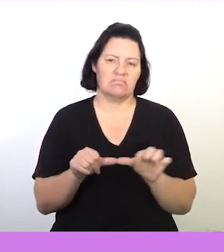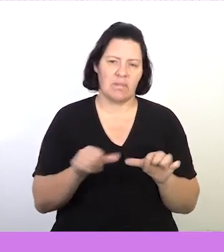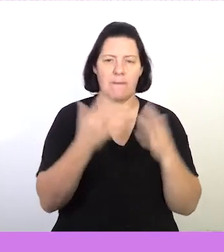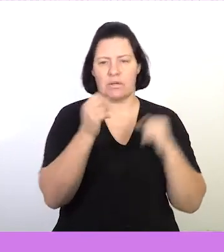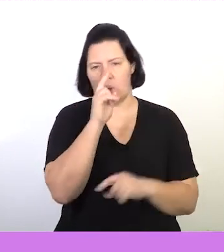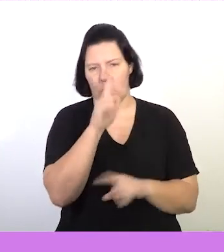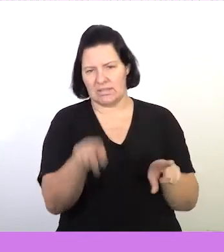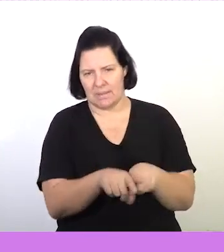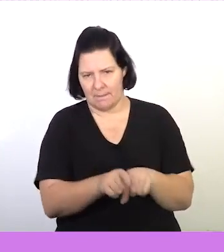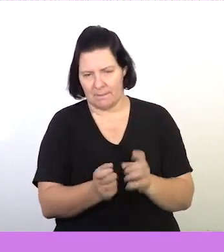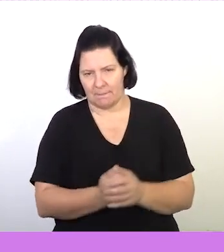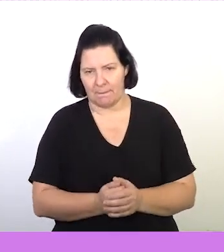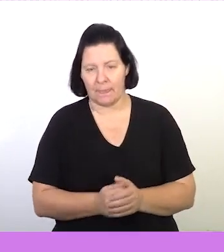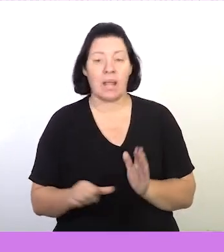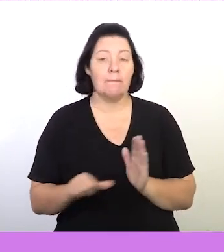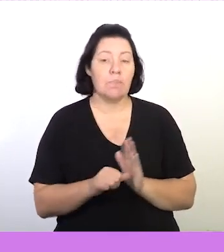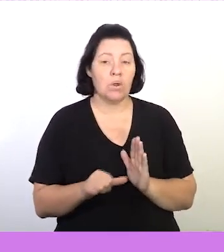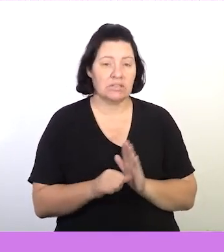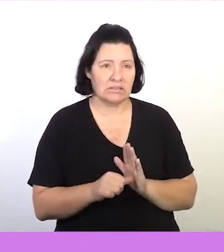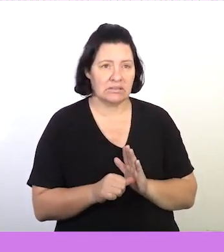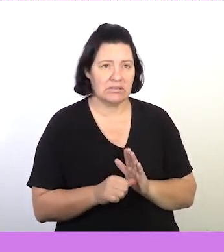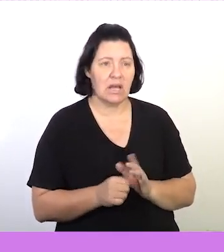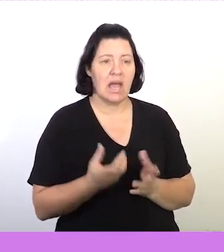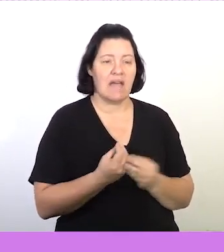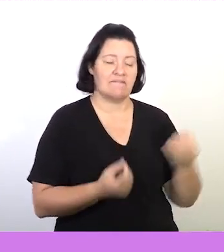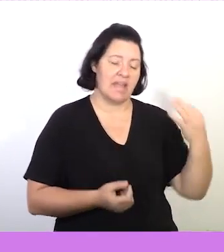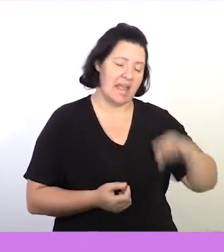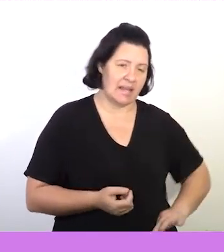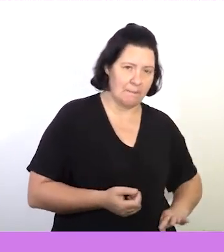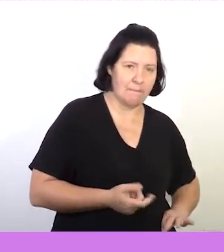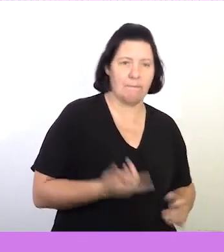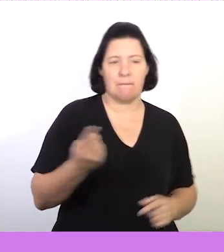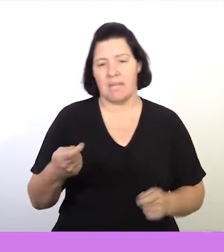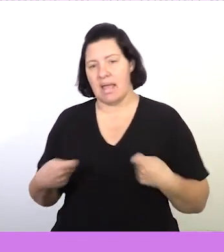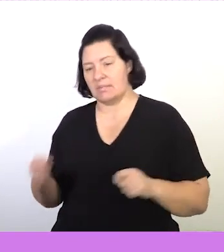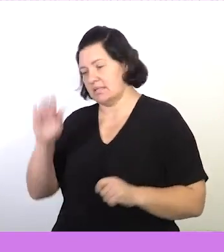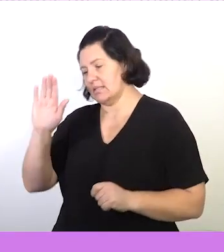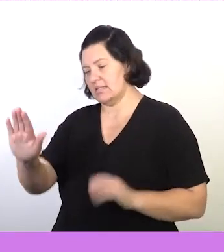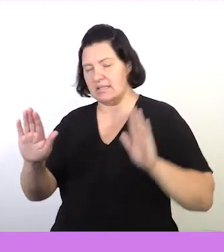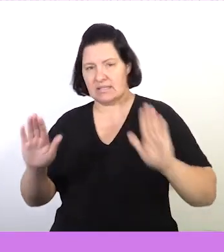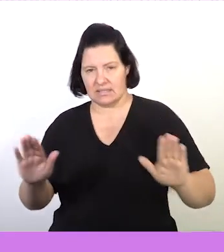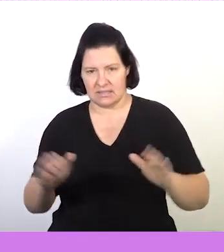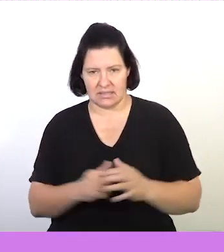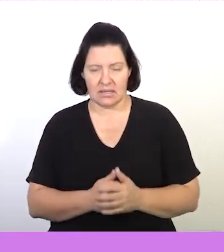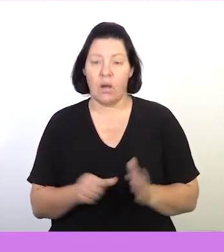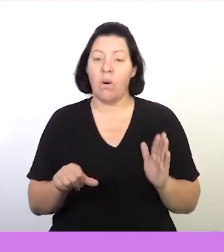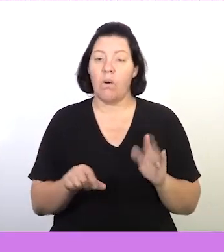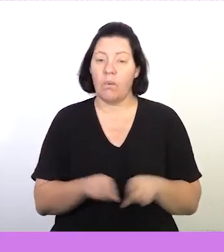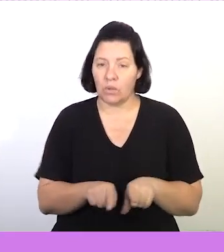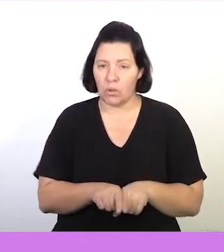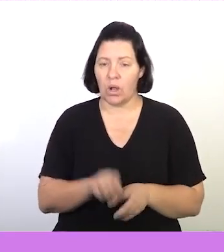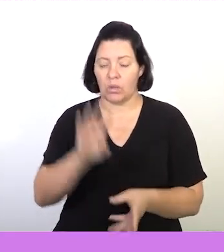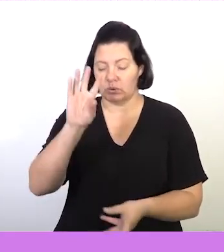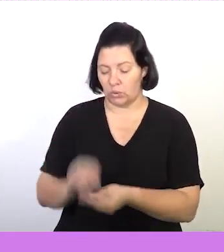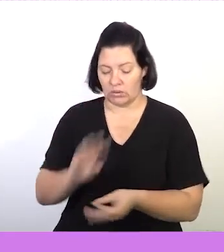less of what a budget should look like. Important to note we have our income and we should have our expenses and then also important